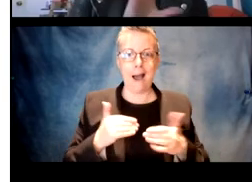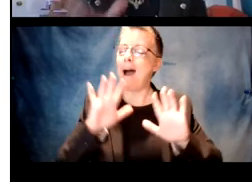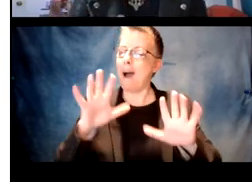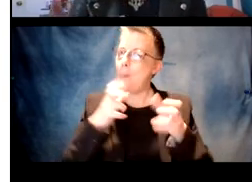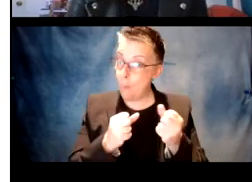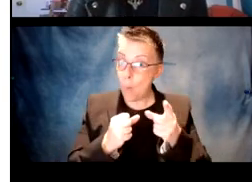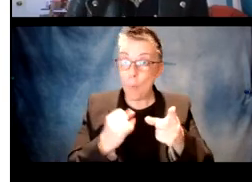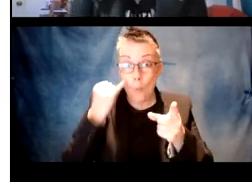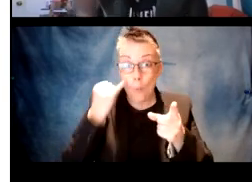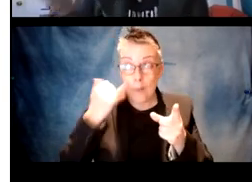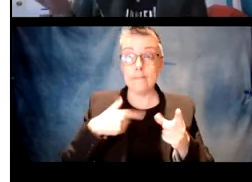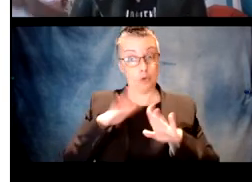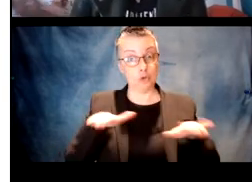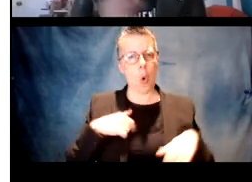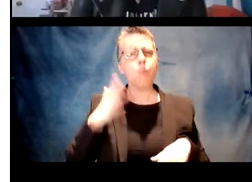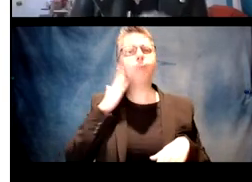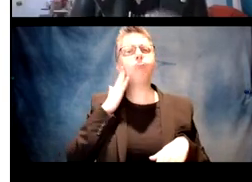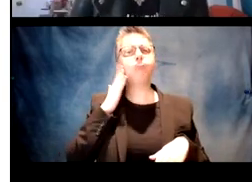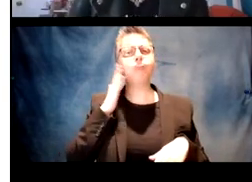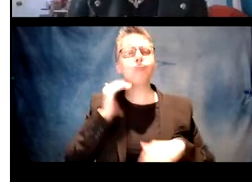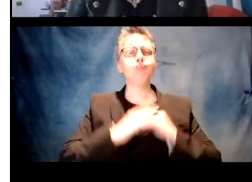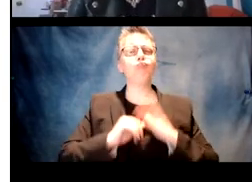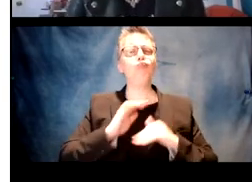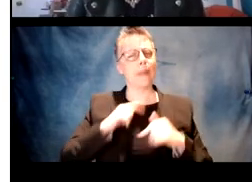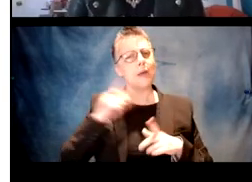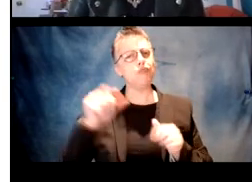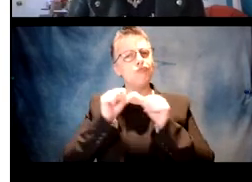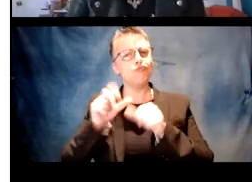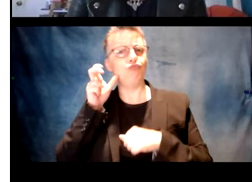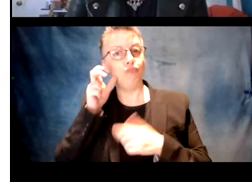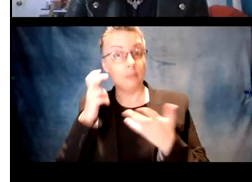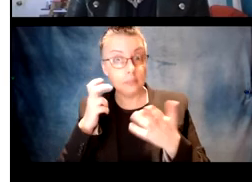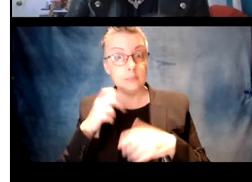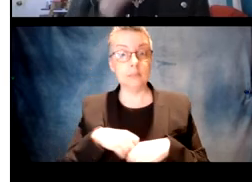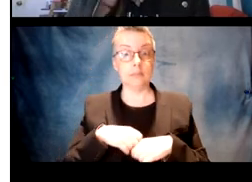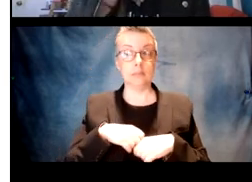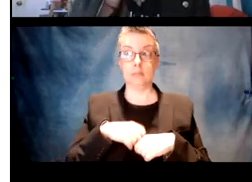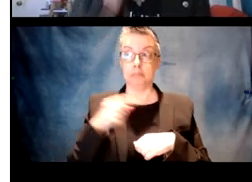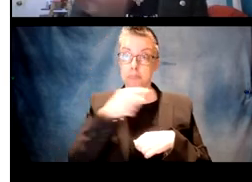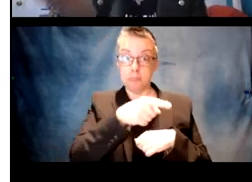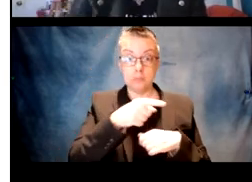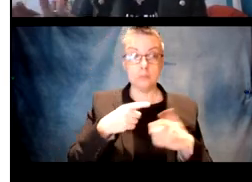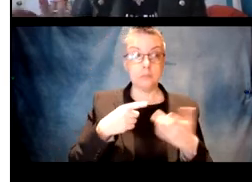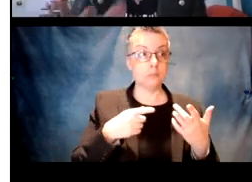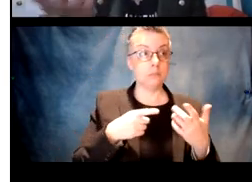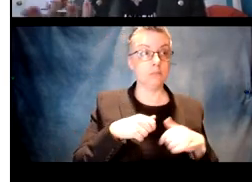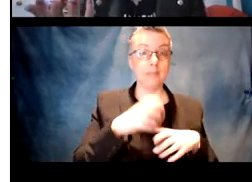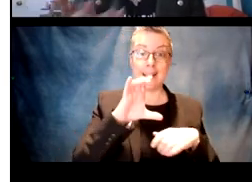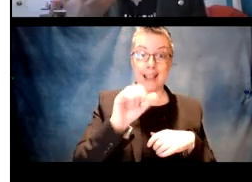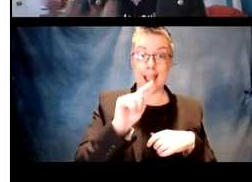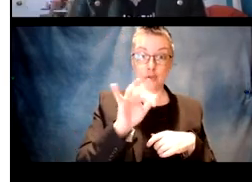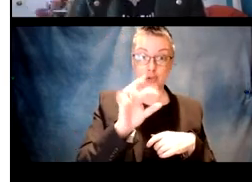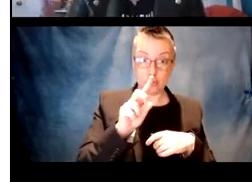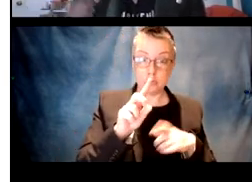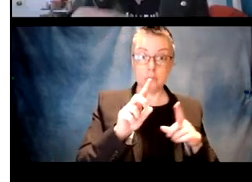of the design. What if it's just that they're listening longer to these forms because they're familiar? So the verb is familiar